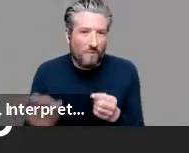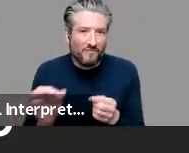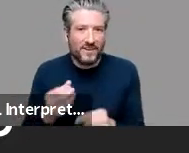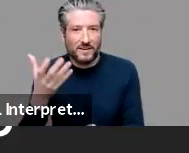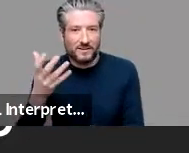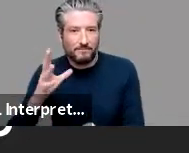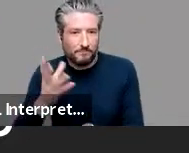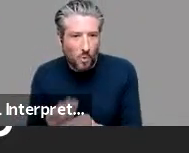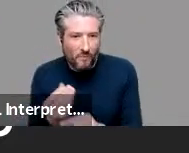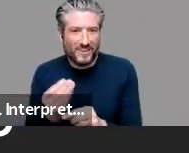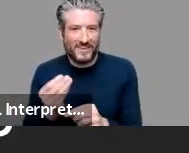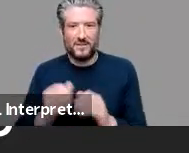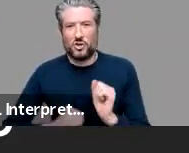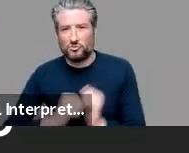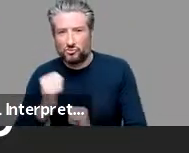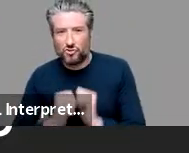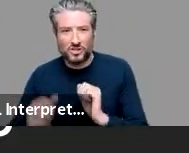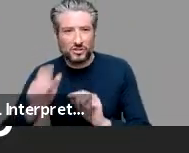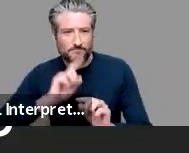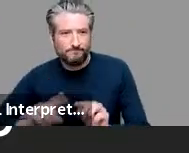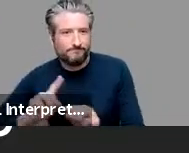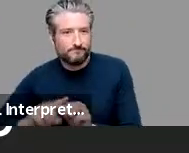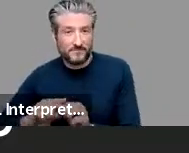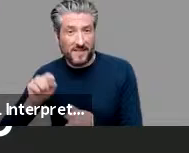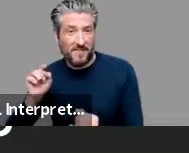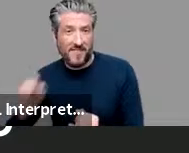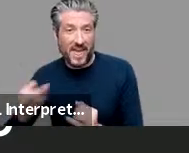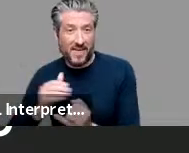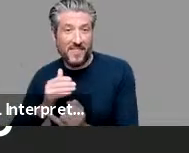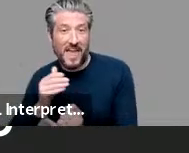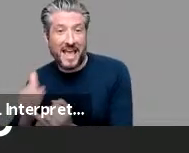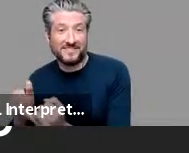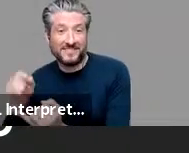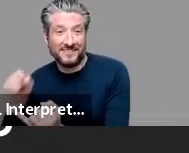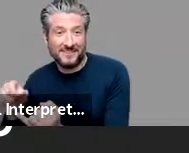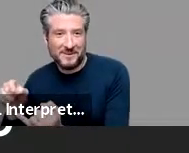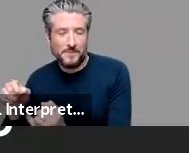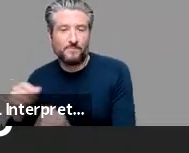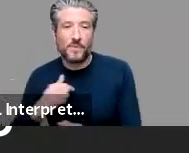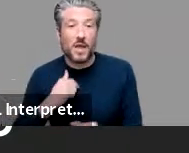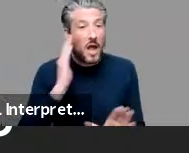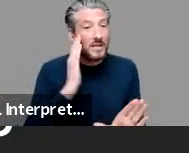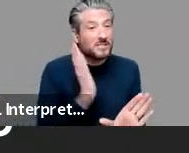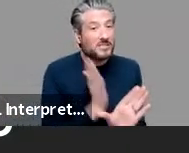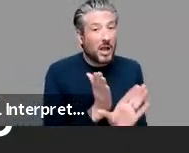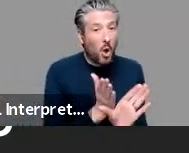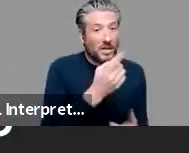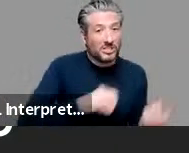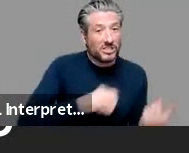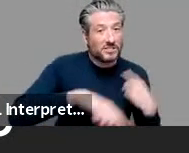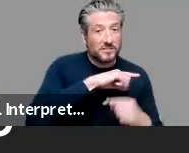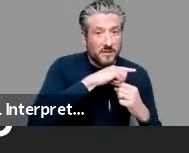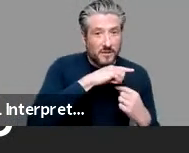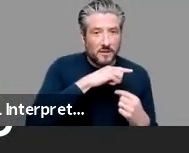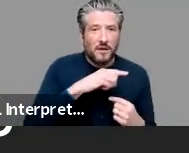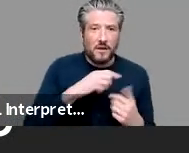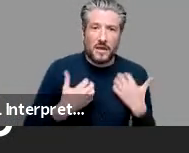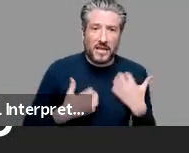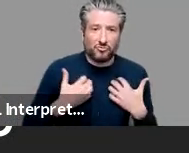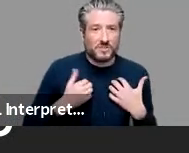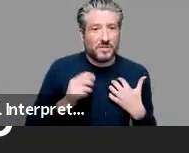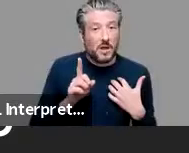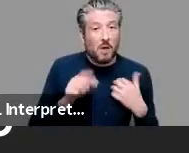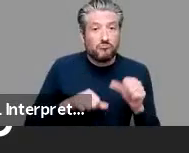constructions you name it it's it's there psychologists on the other hand are interested in the process of learning how the